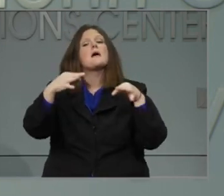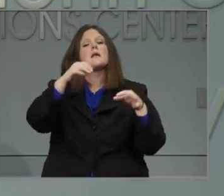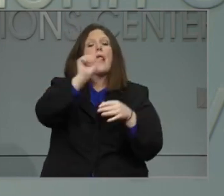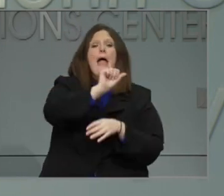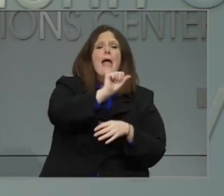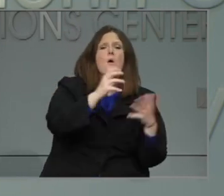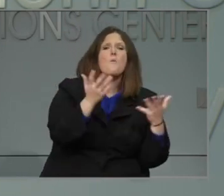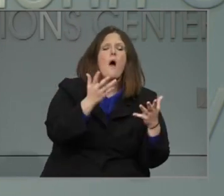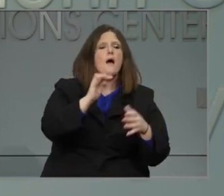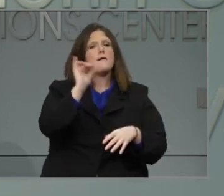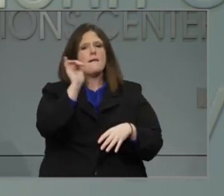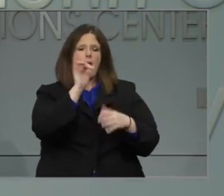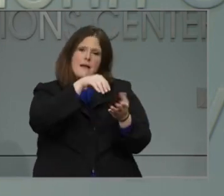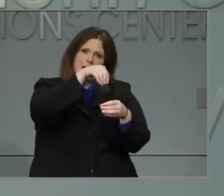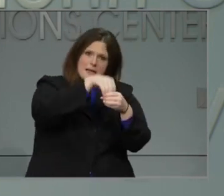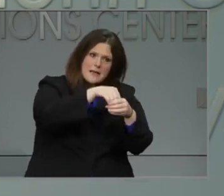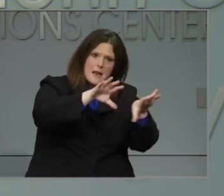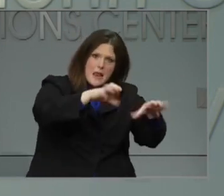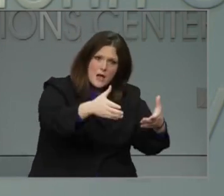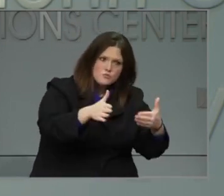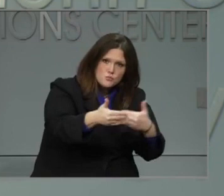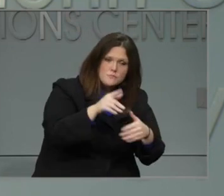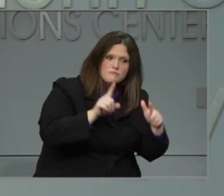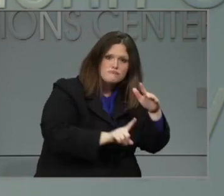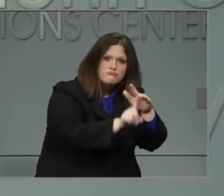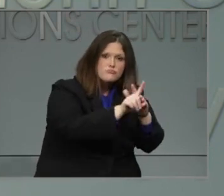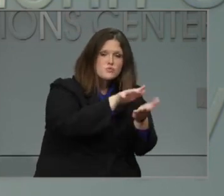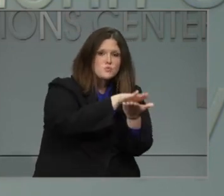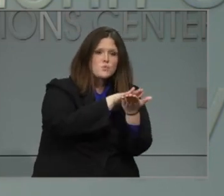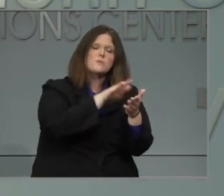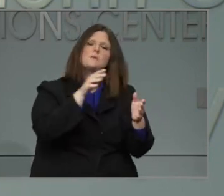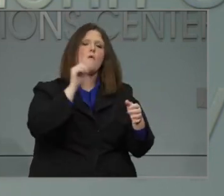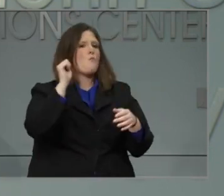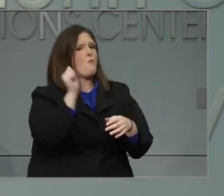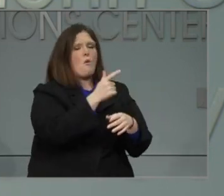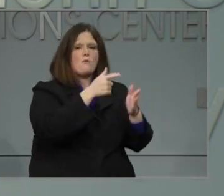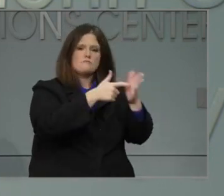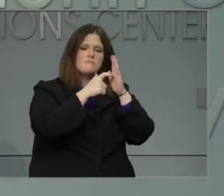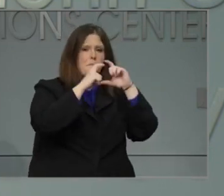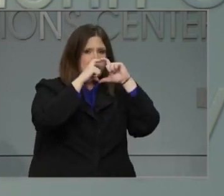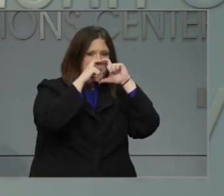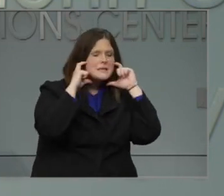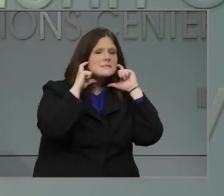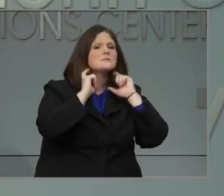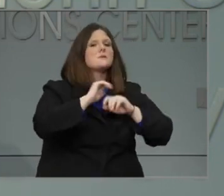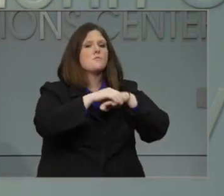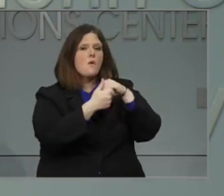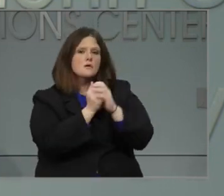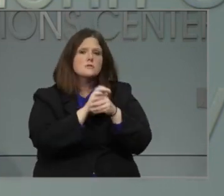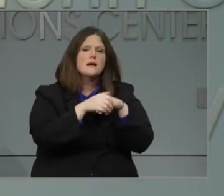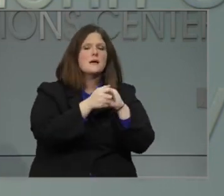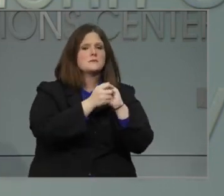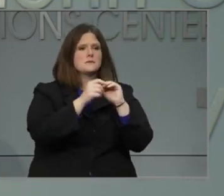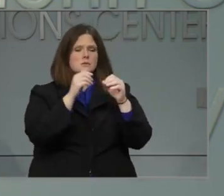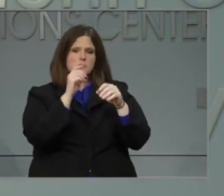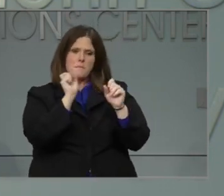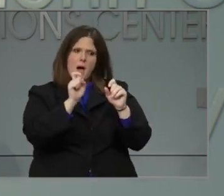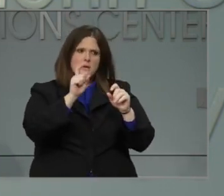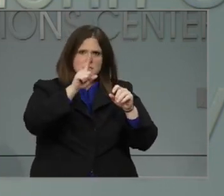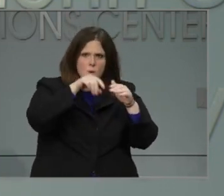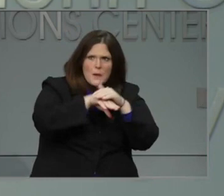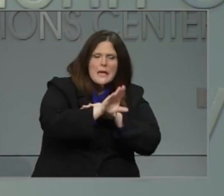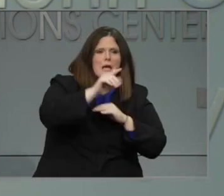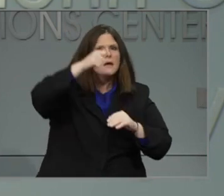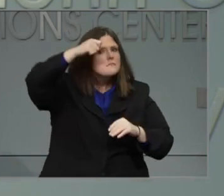like required face coverings for all students, teachers, and staff, social distancing, and symptom screening.